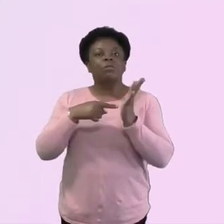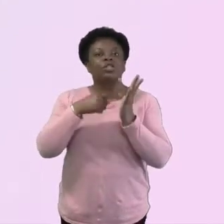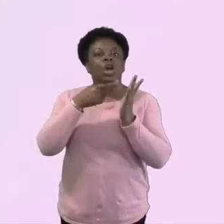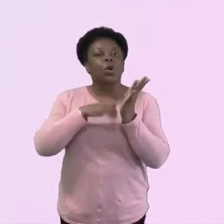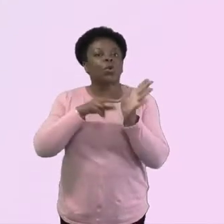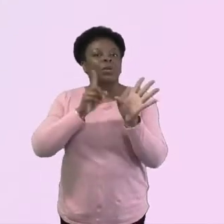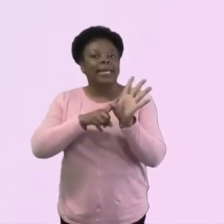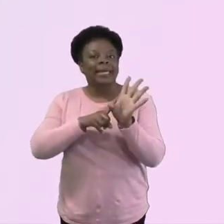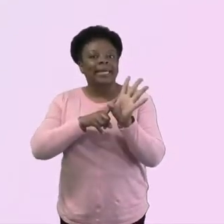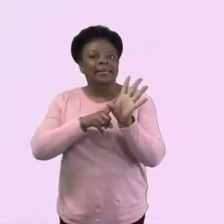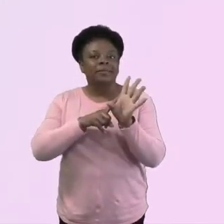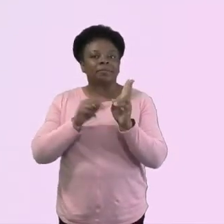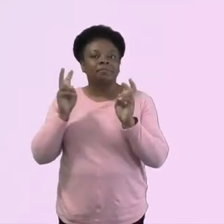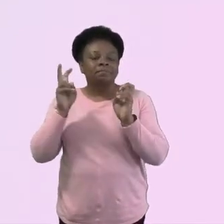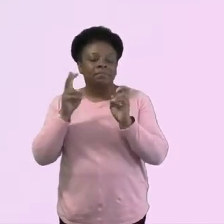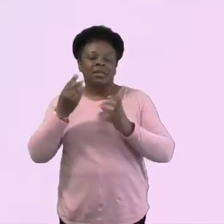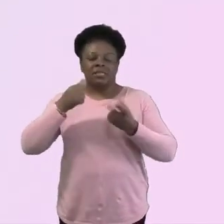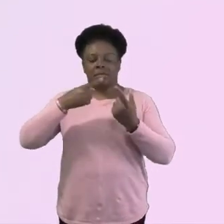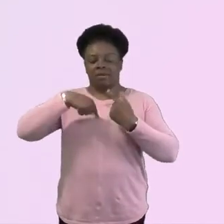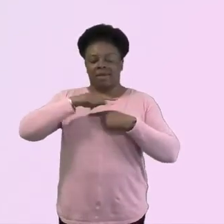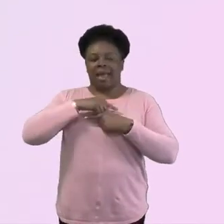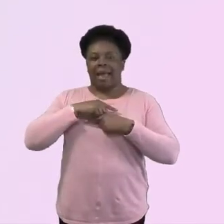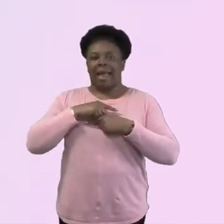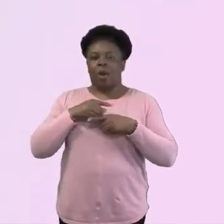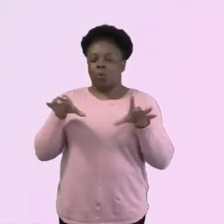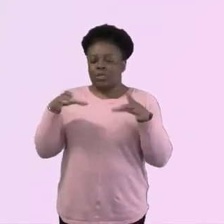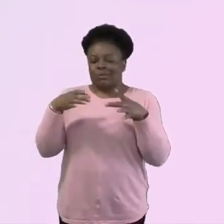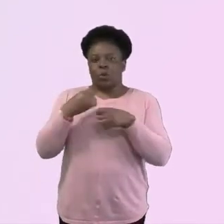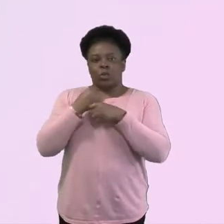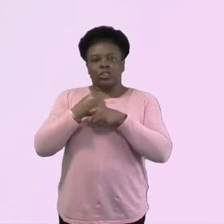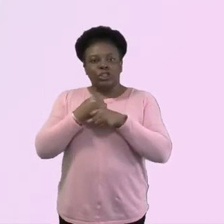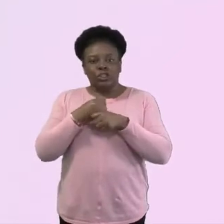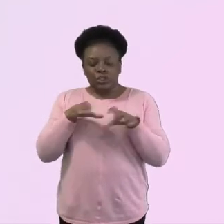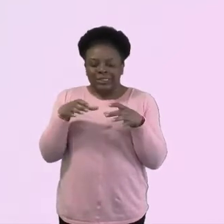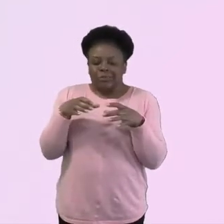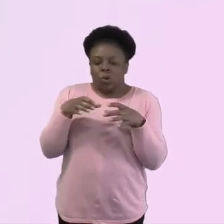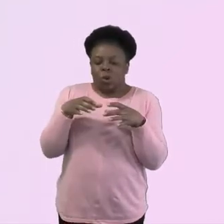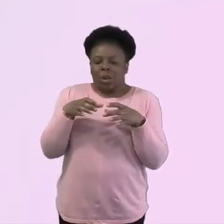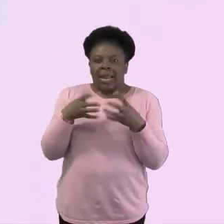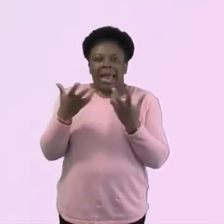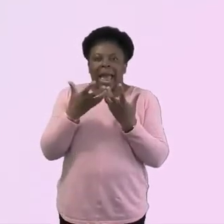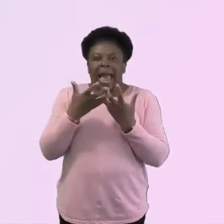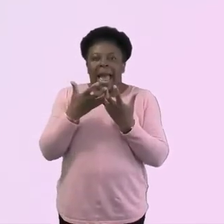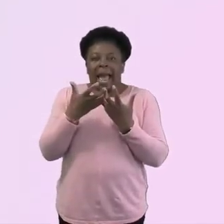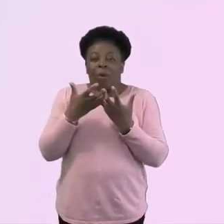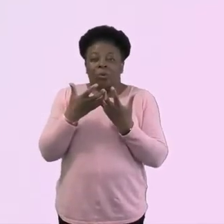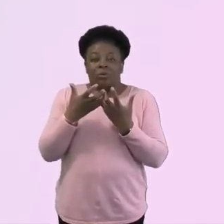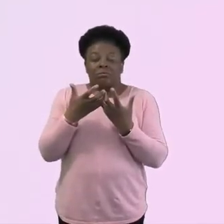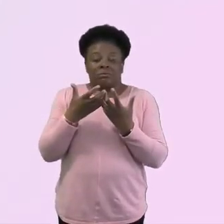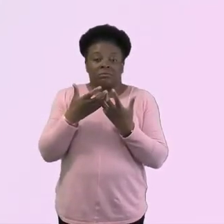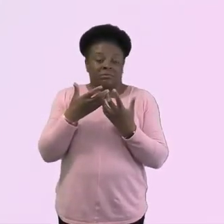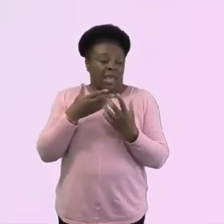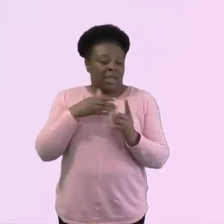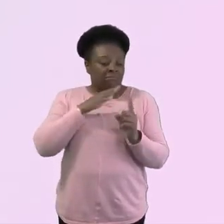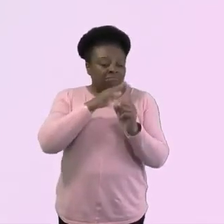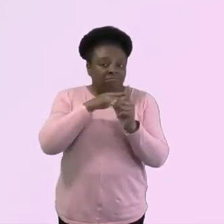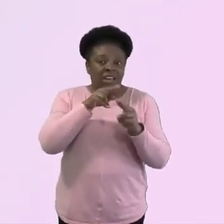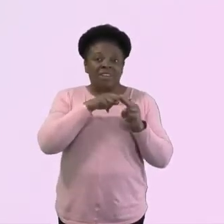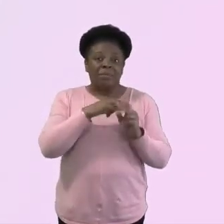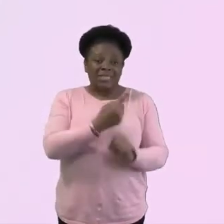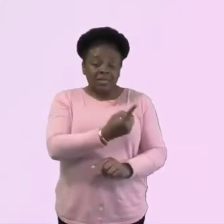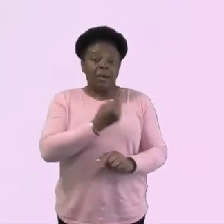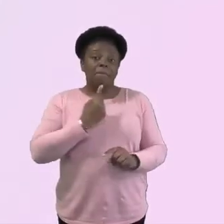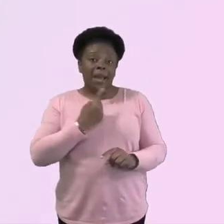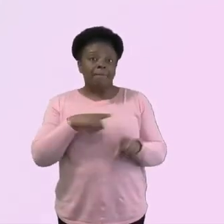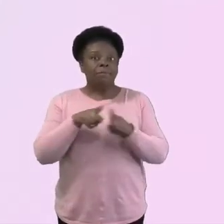it's not a question of getting the families back. It's a question of reaching families for the first time. How might we go about that?